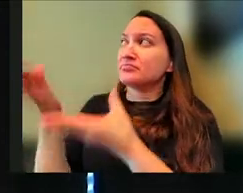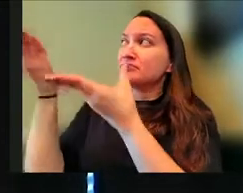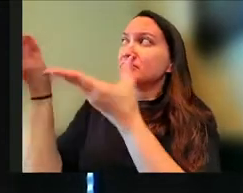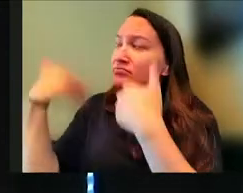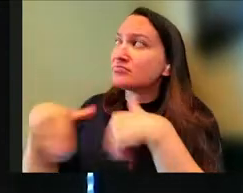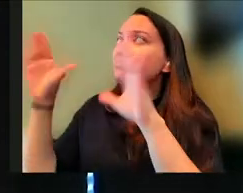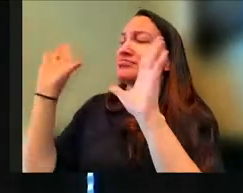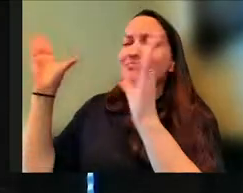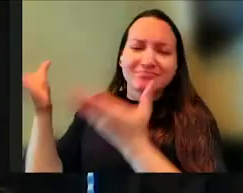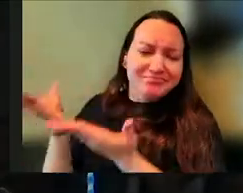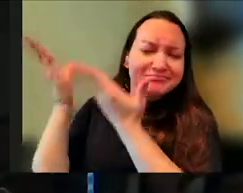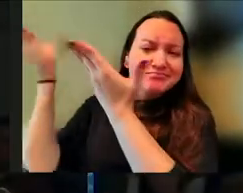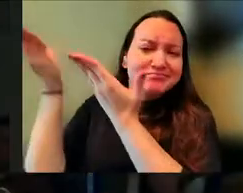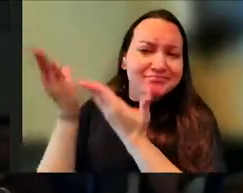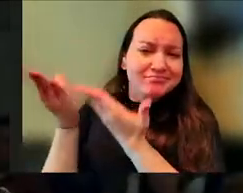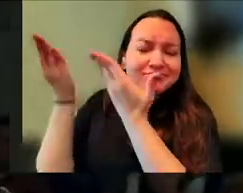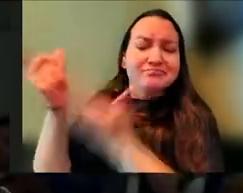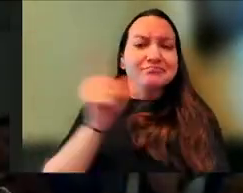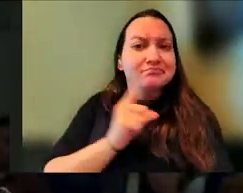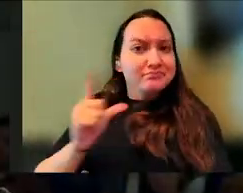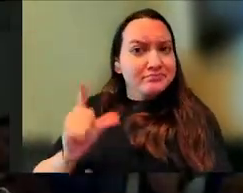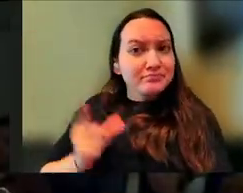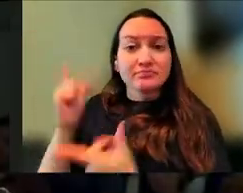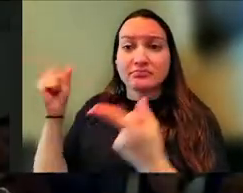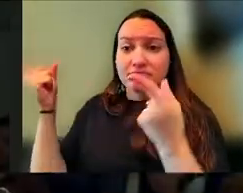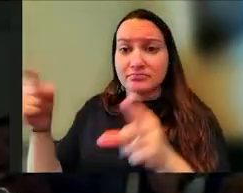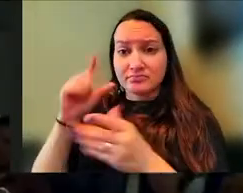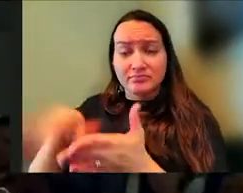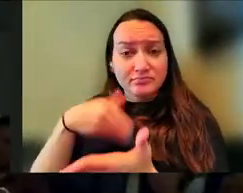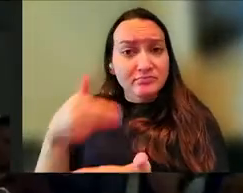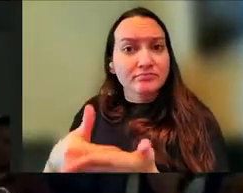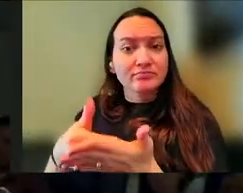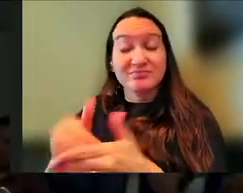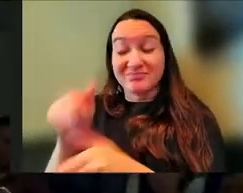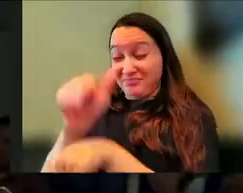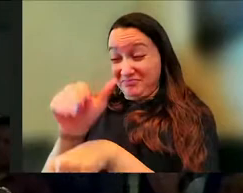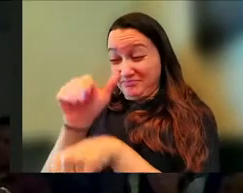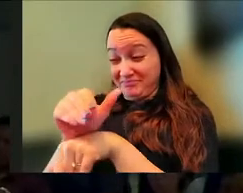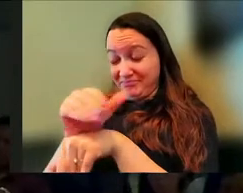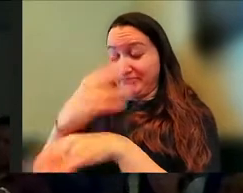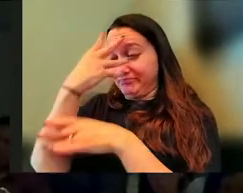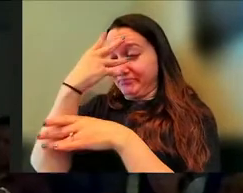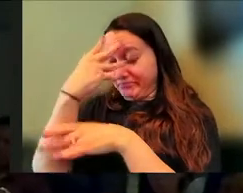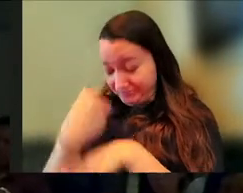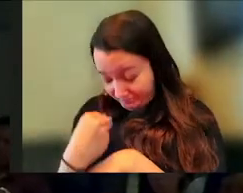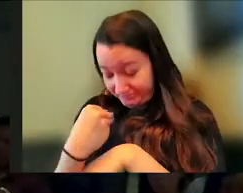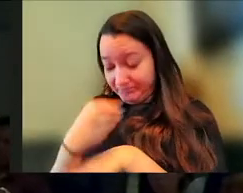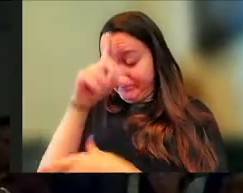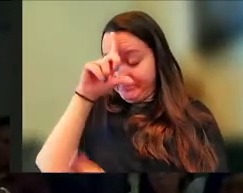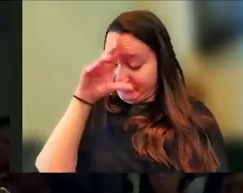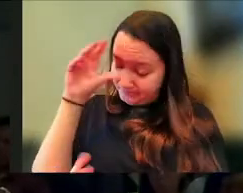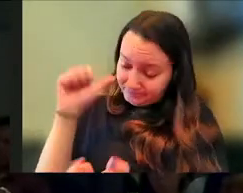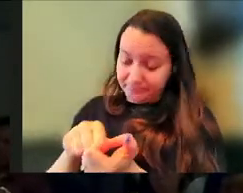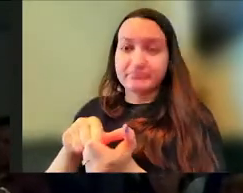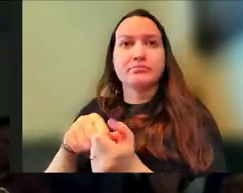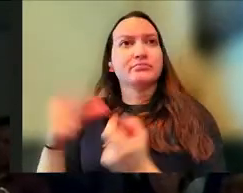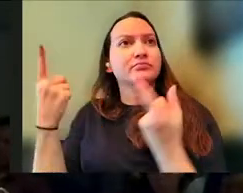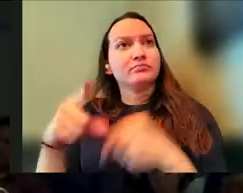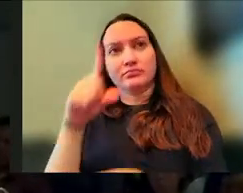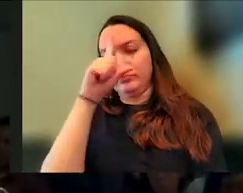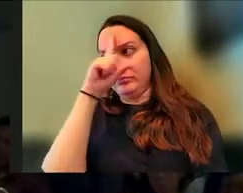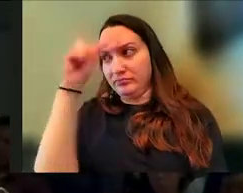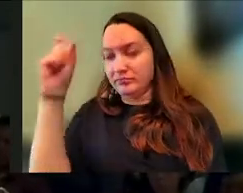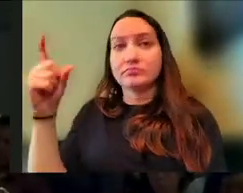and offerings to the Lord. And when he gets there to do that, that night he falls asleep, and he has this dream, and God